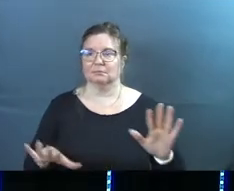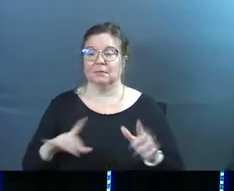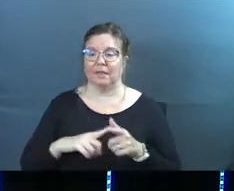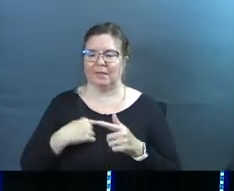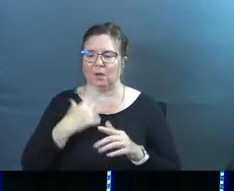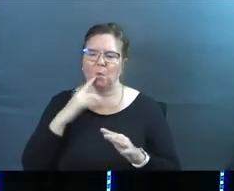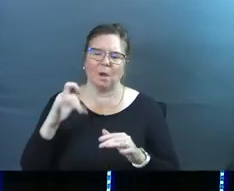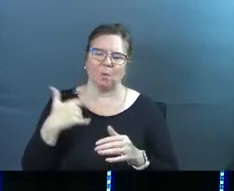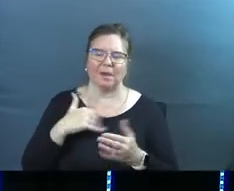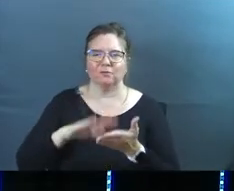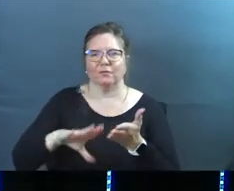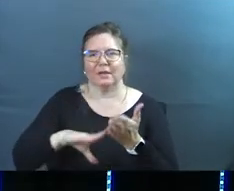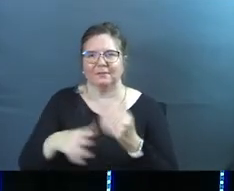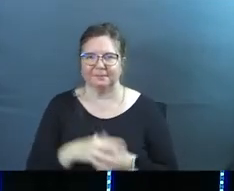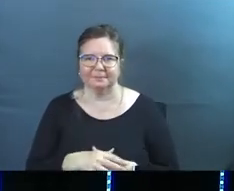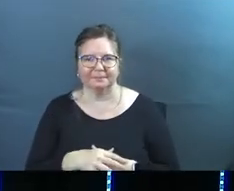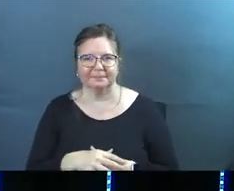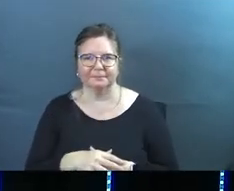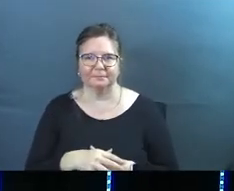And they said, well, we got to forgive.